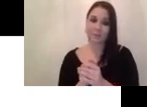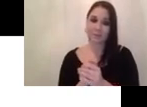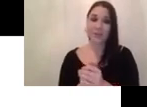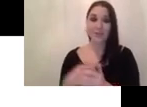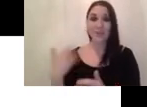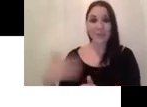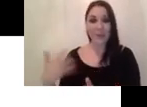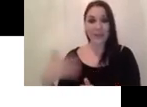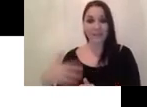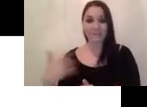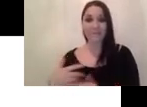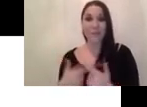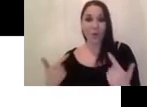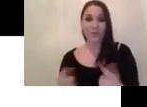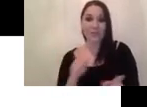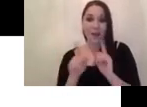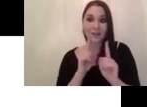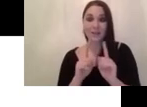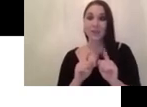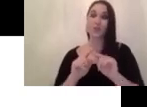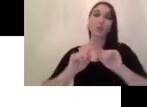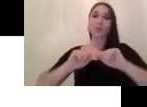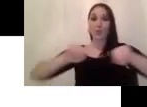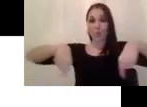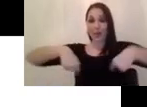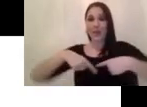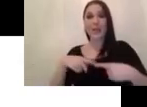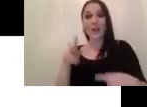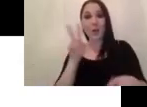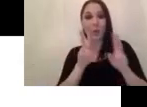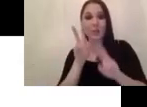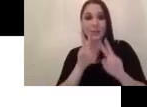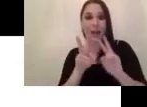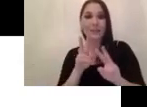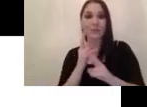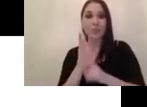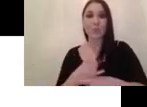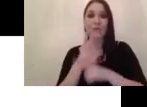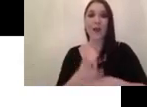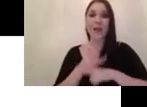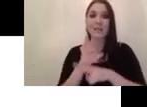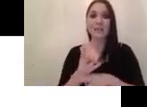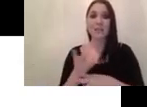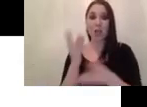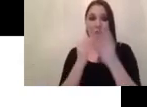so we look at the semi-supervised learning um